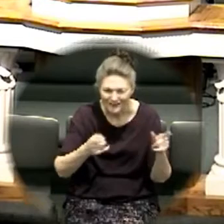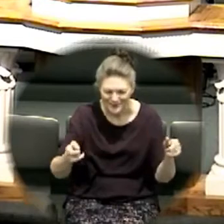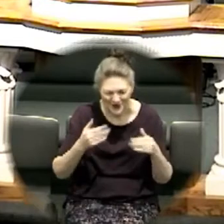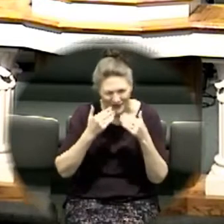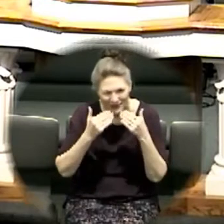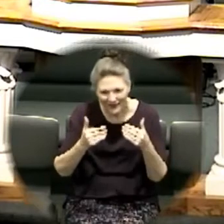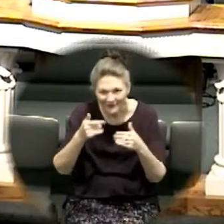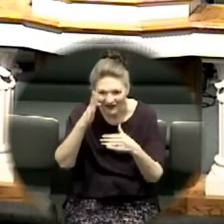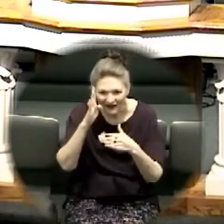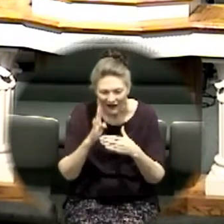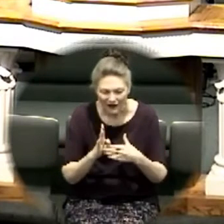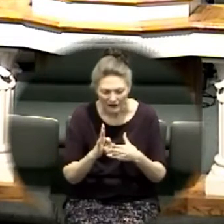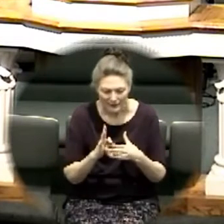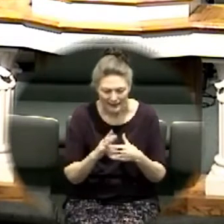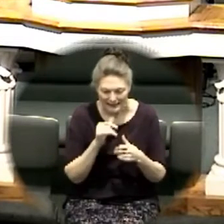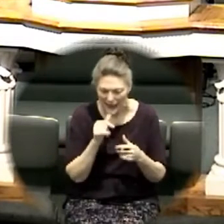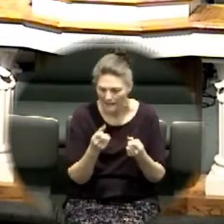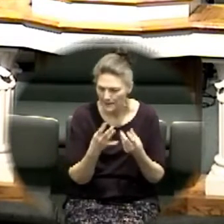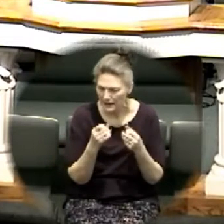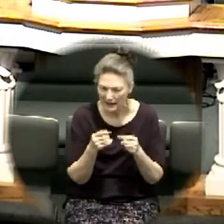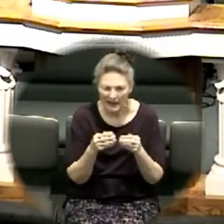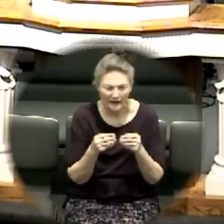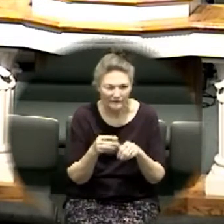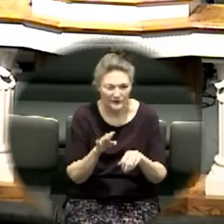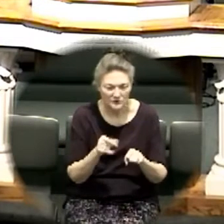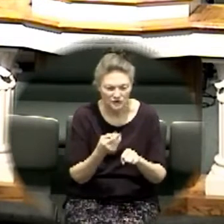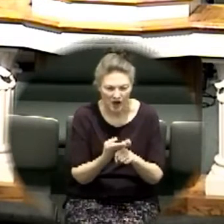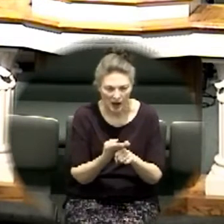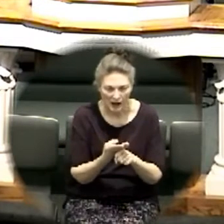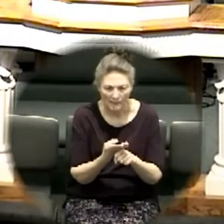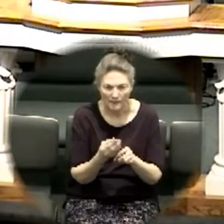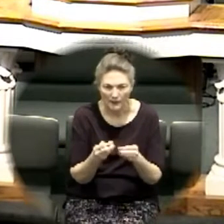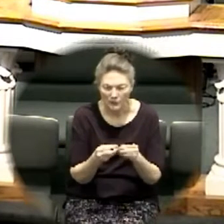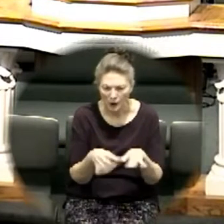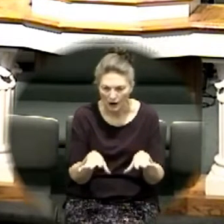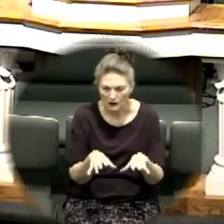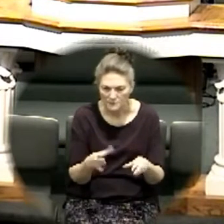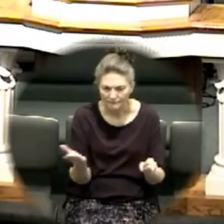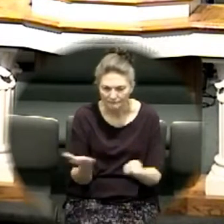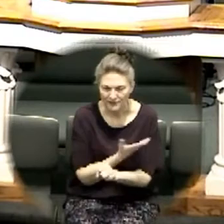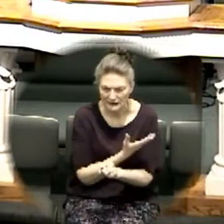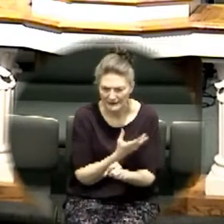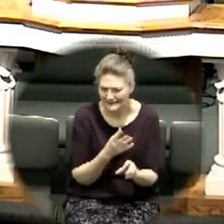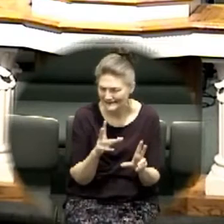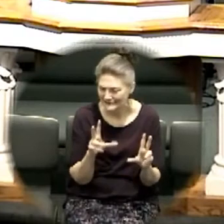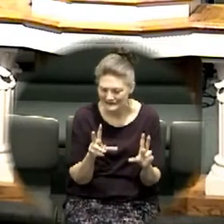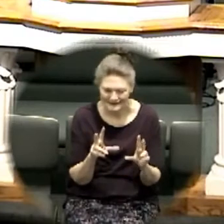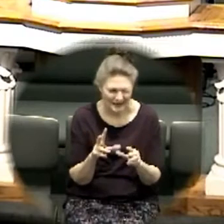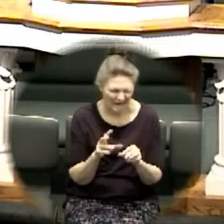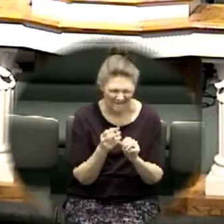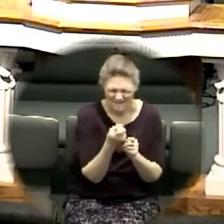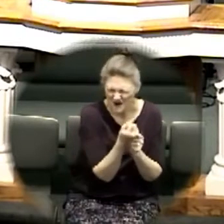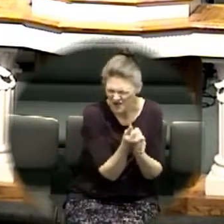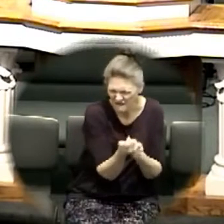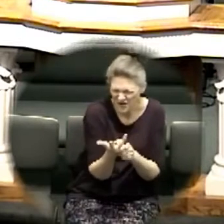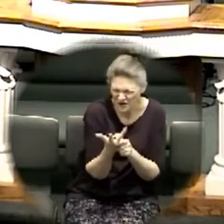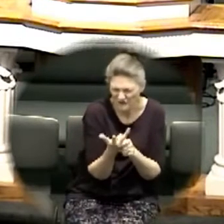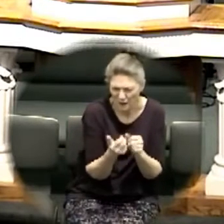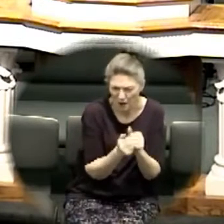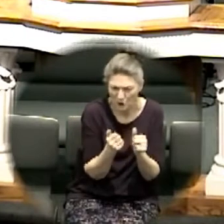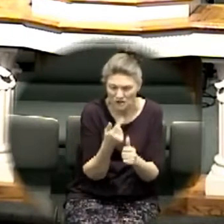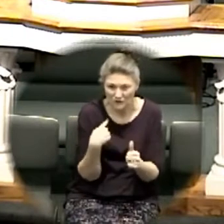lord that that not many have lost their jobs some have got cut back a little bit but for the most part people have kept their jobs